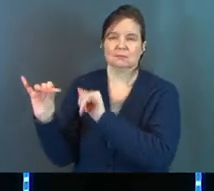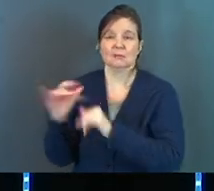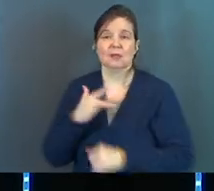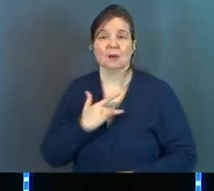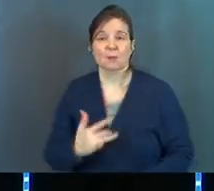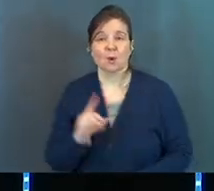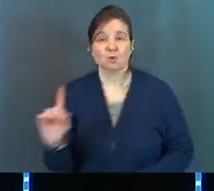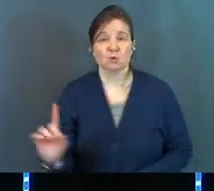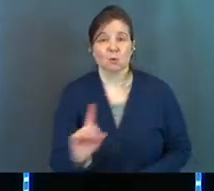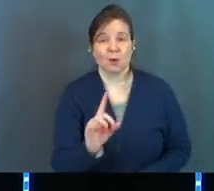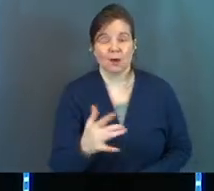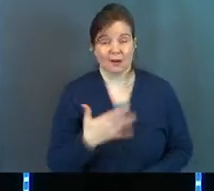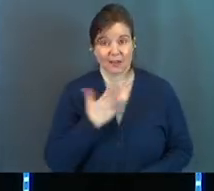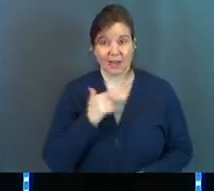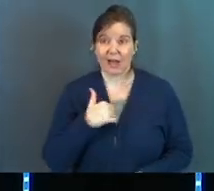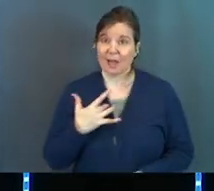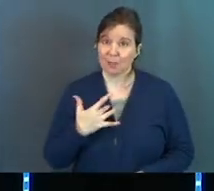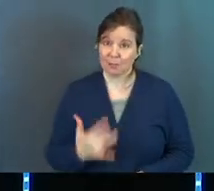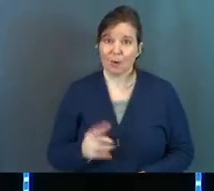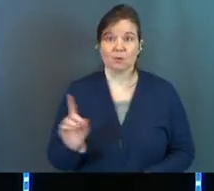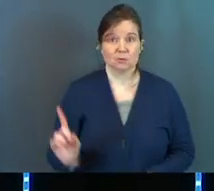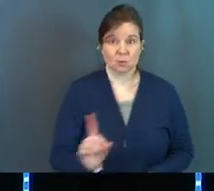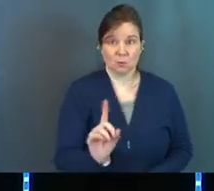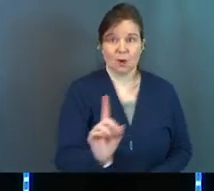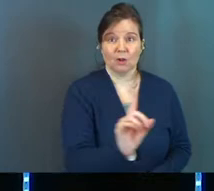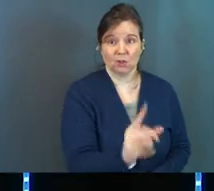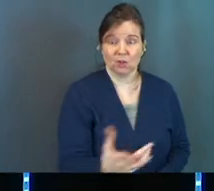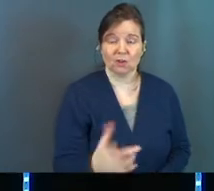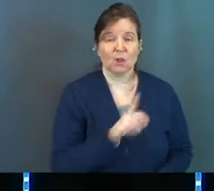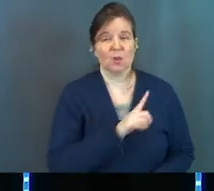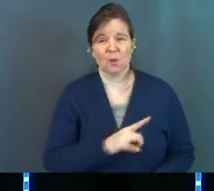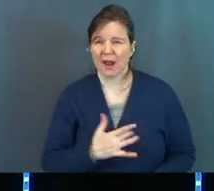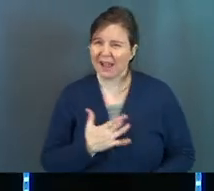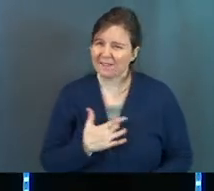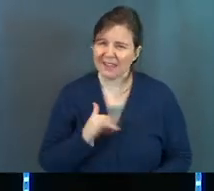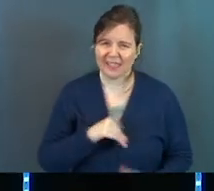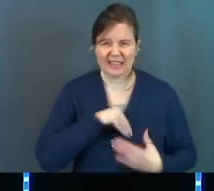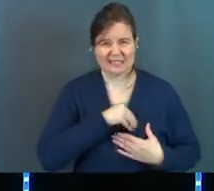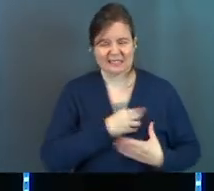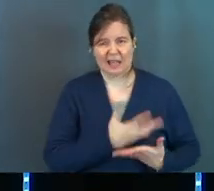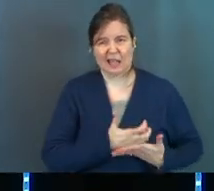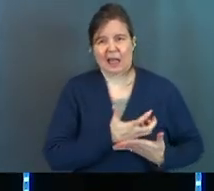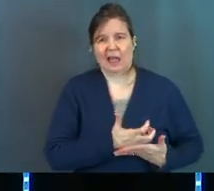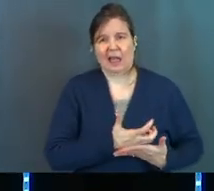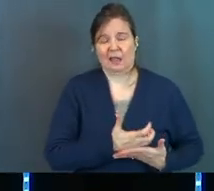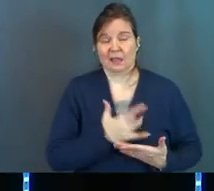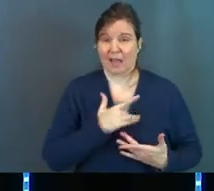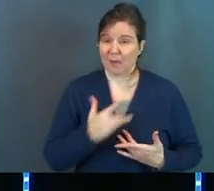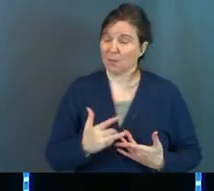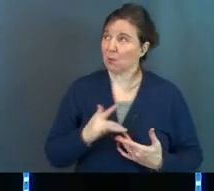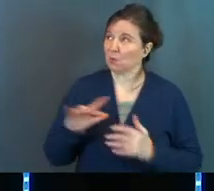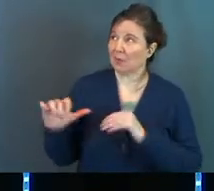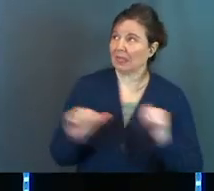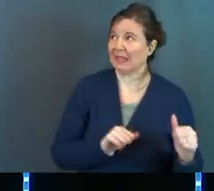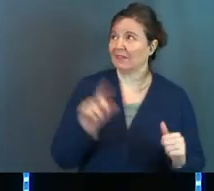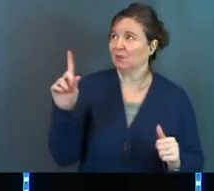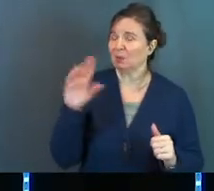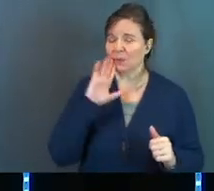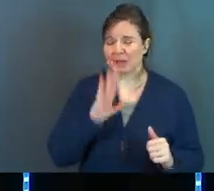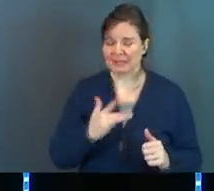Prone to wonder, God, I'm prone to wonder. Lord, I feel that. I'm prone to leave you, God.